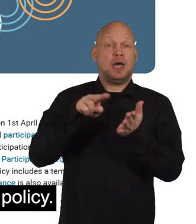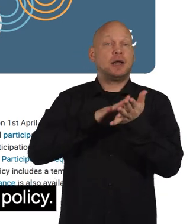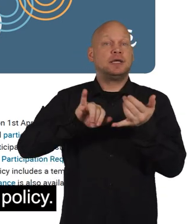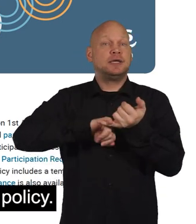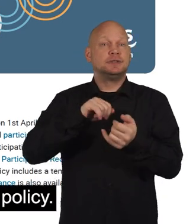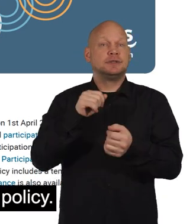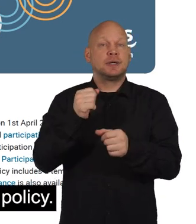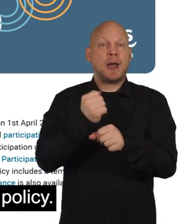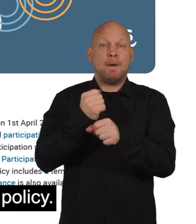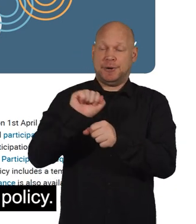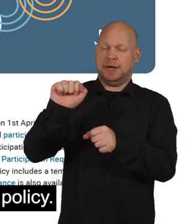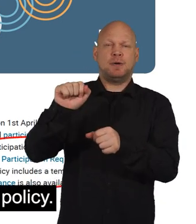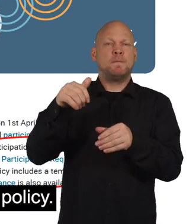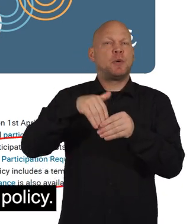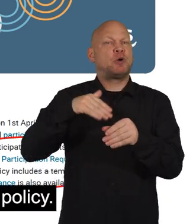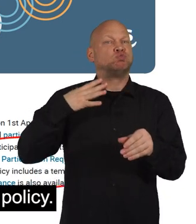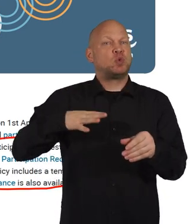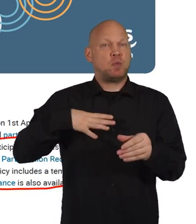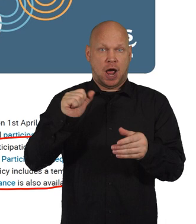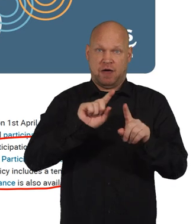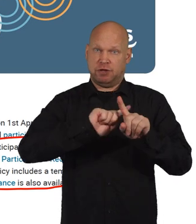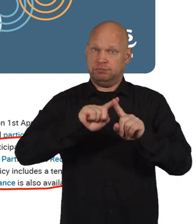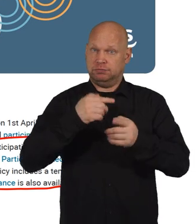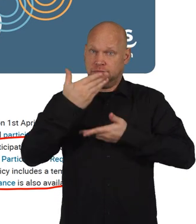Grampian's participation request policy.